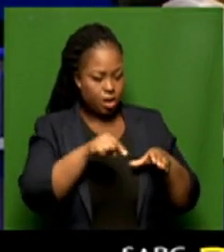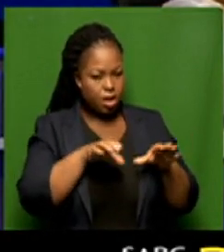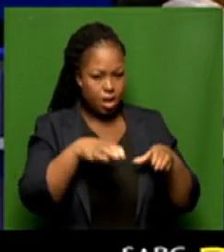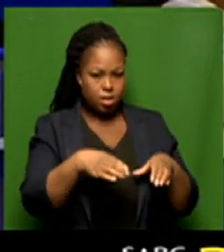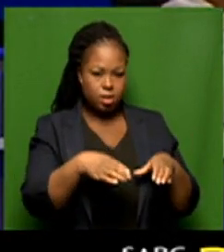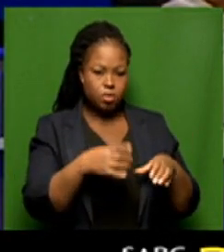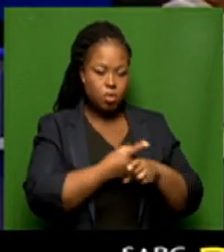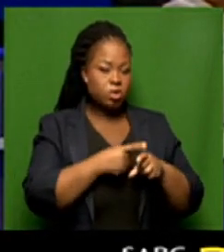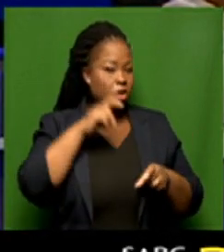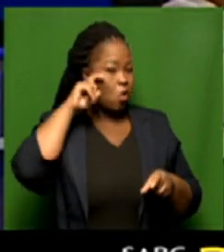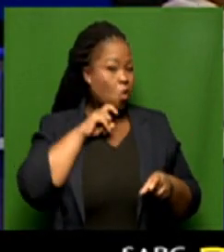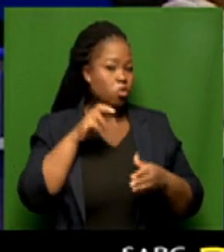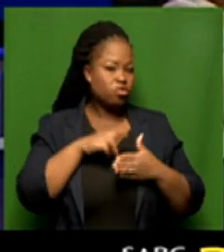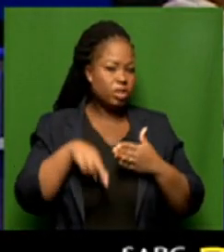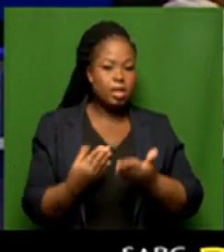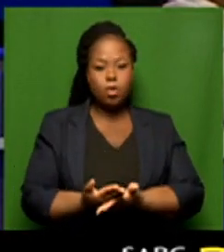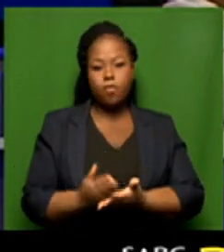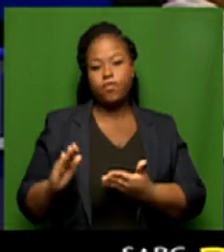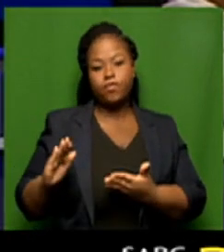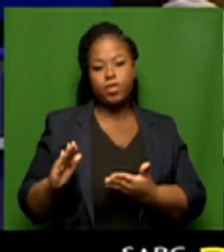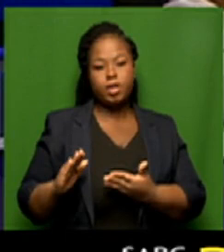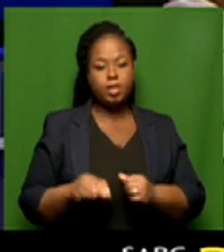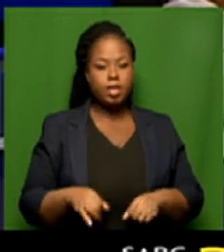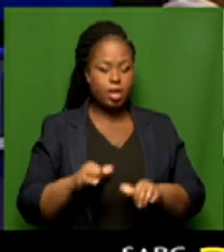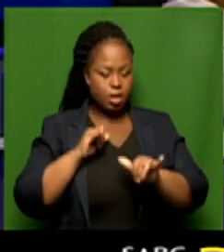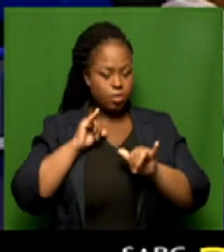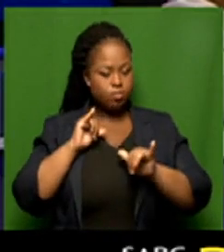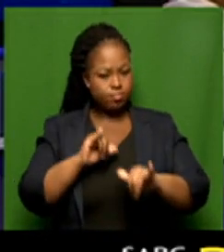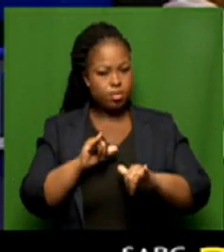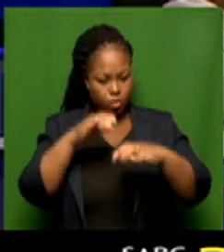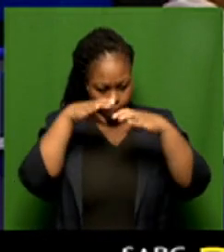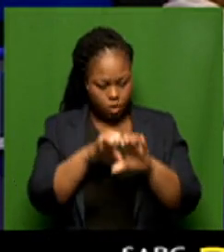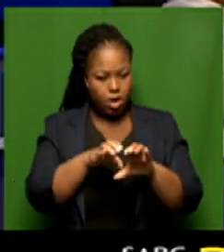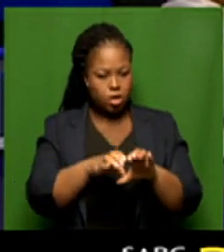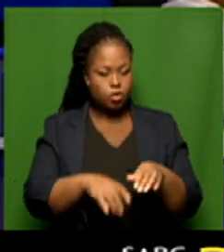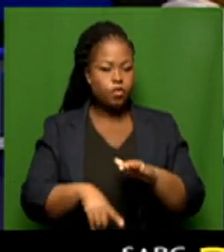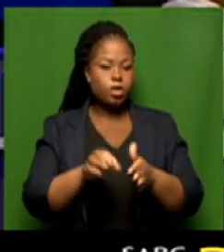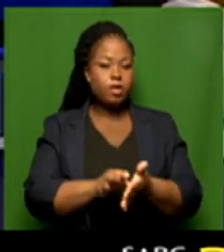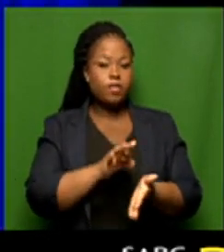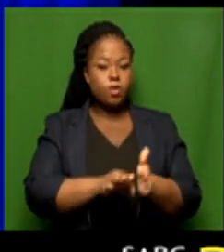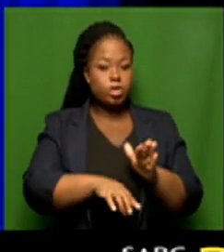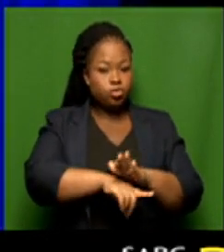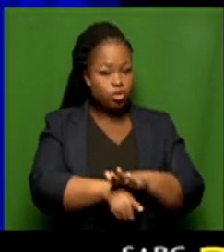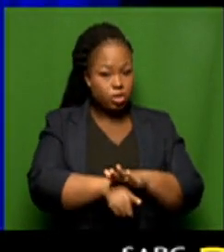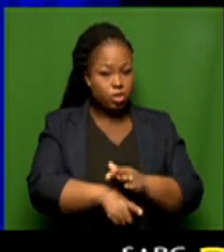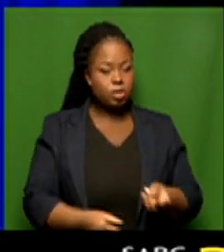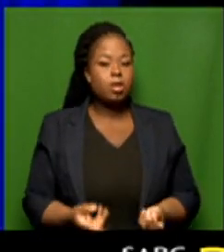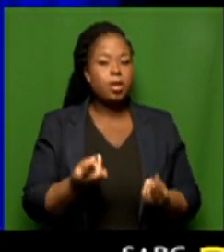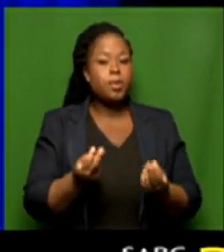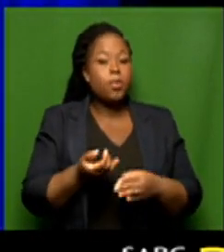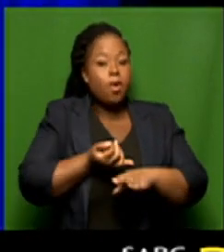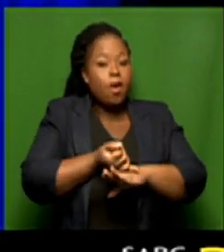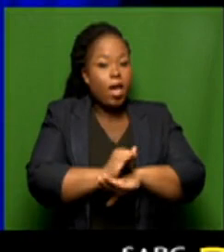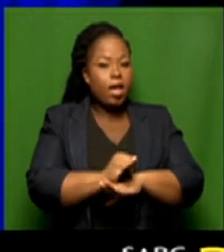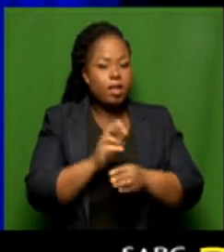cast away the old results and we just remain with the clusters, OK, of voting districts. Once any results come in